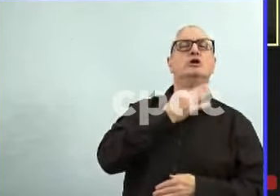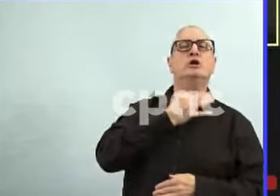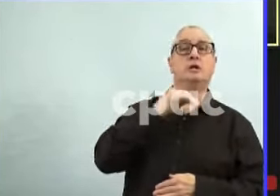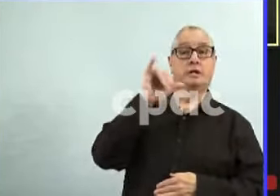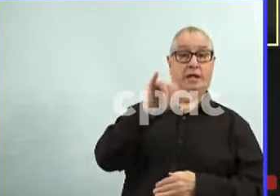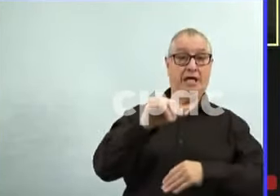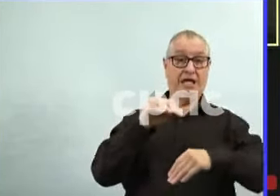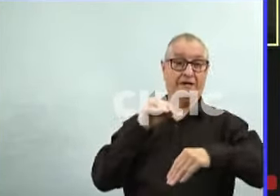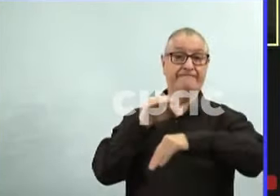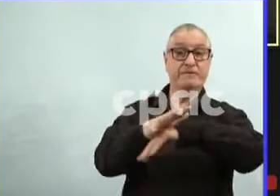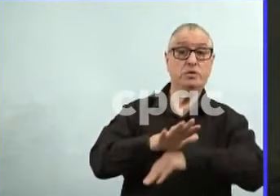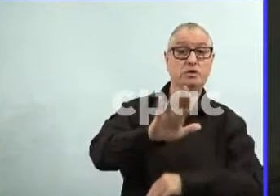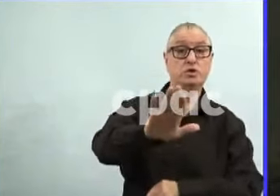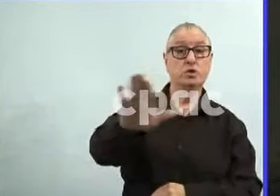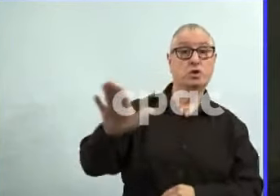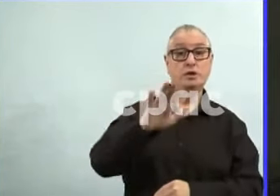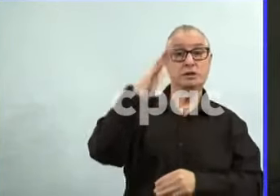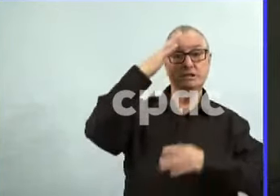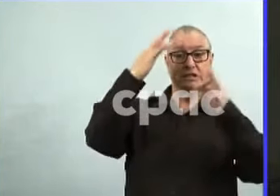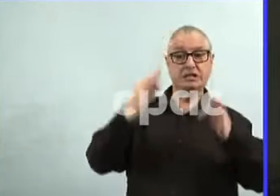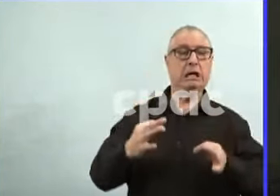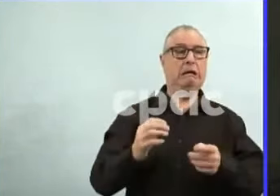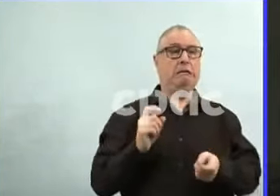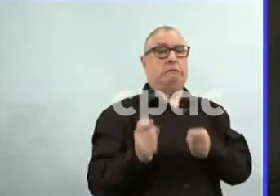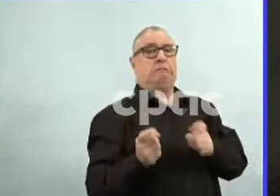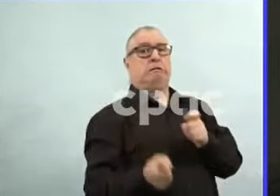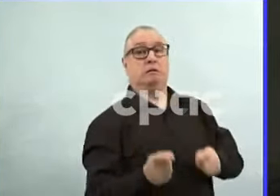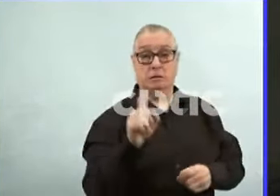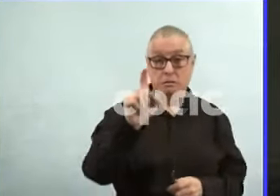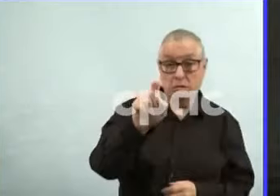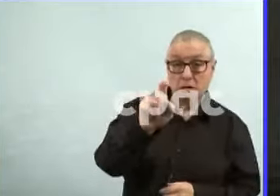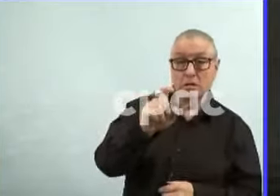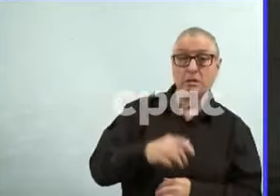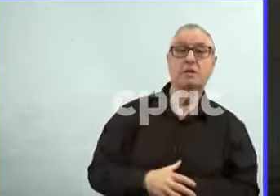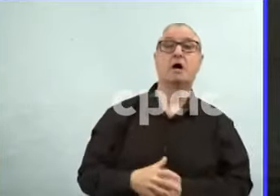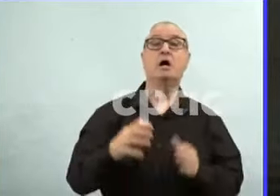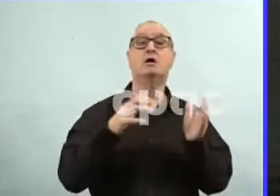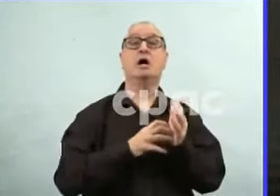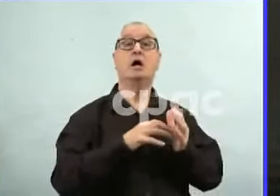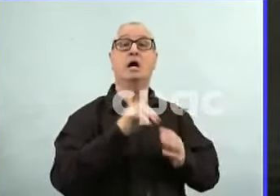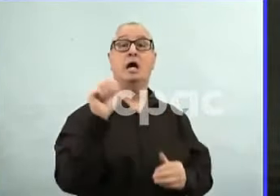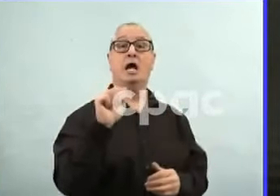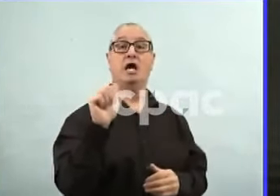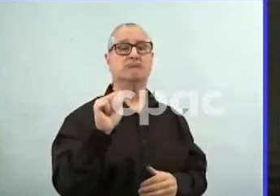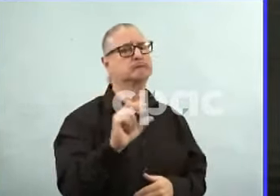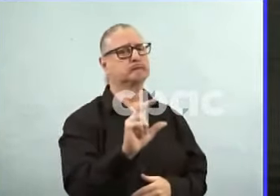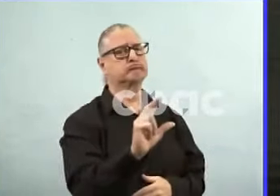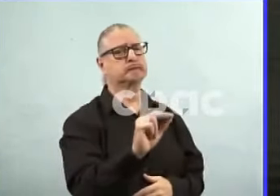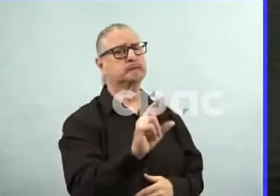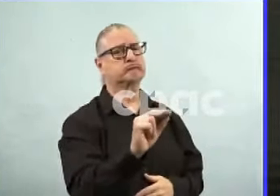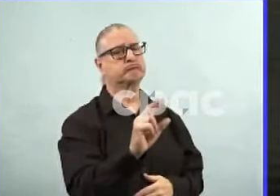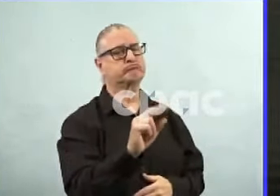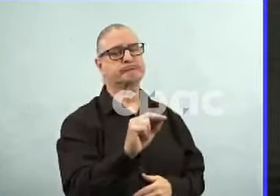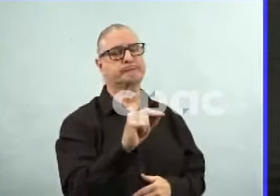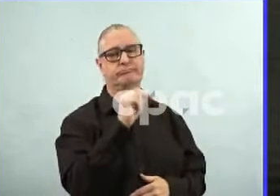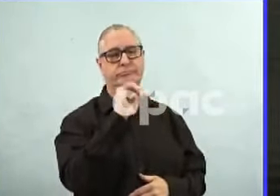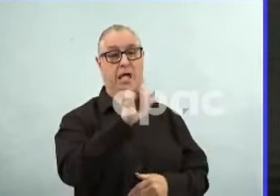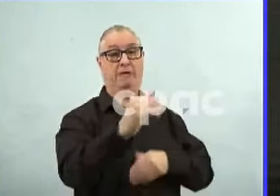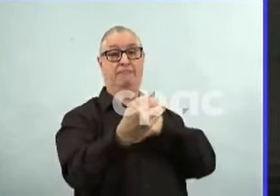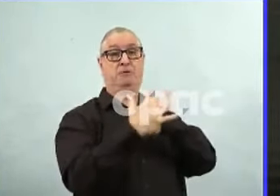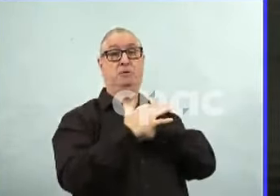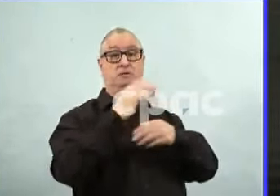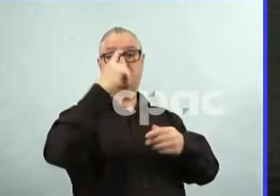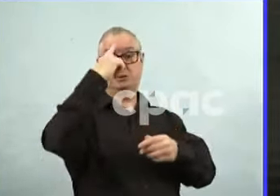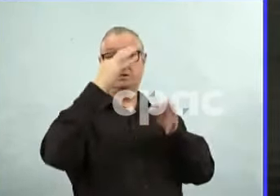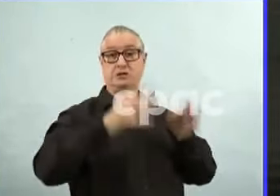No. You know, I think people have had opinions about how the pandemic has gone.